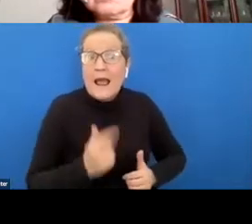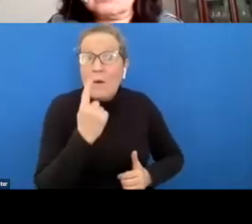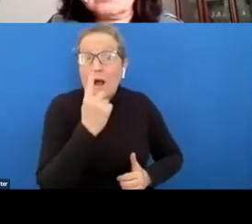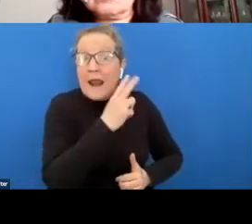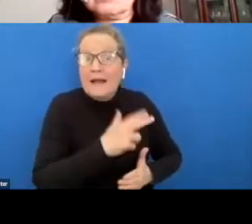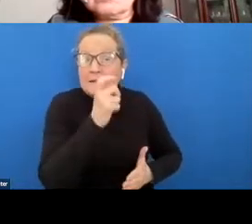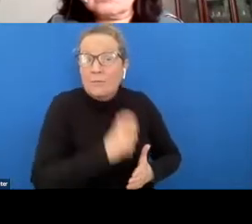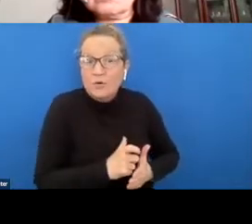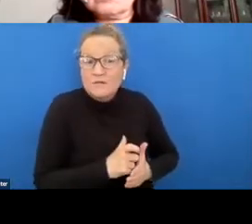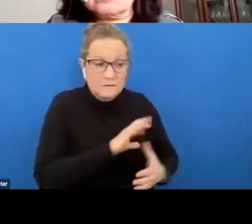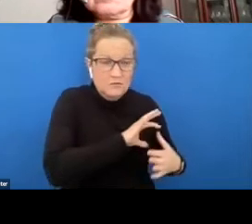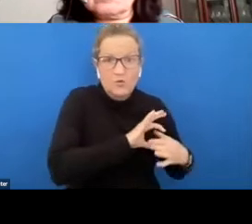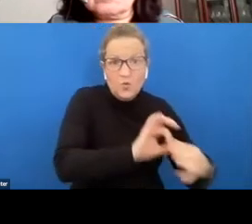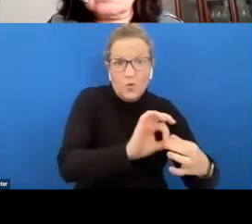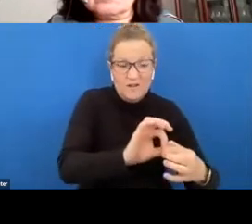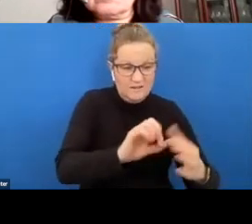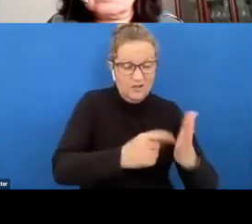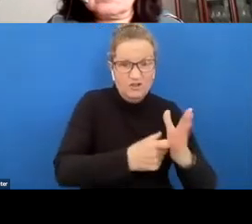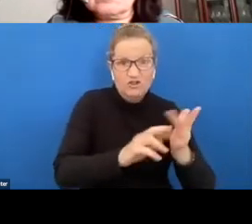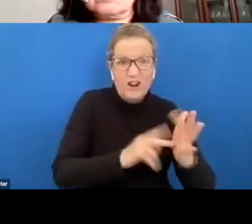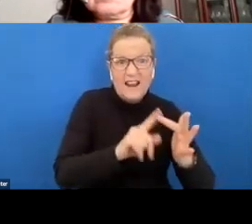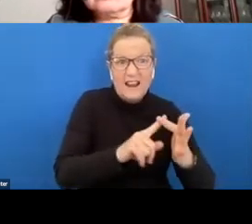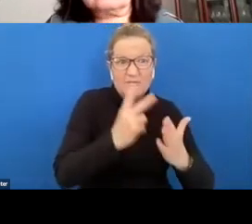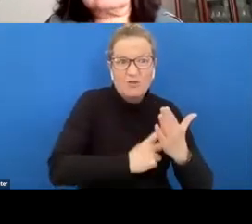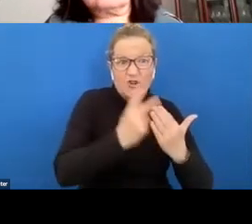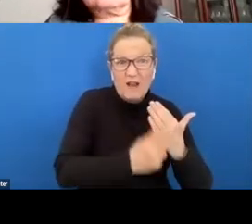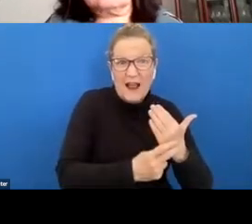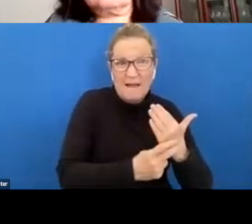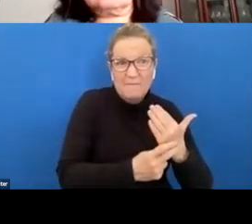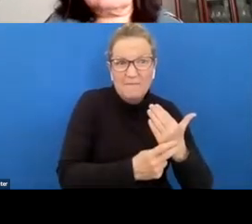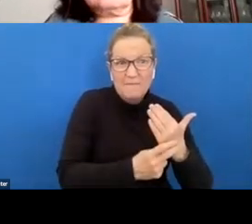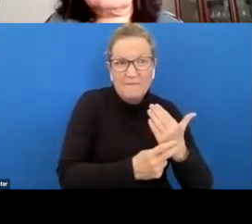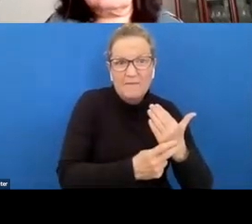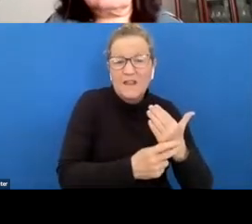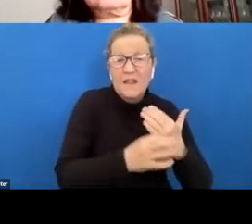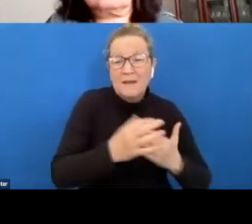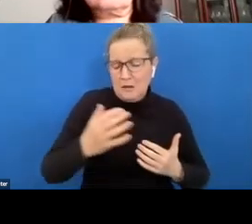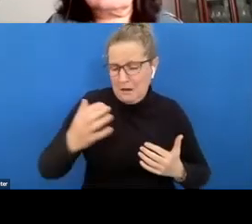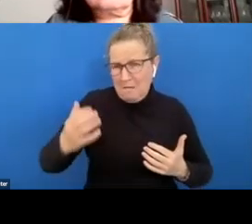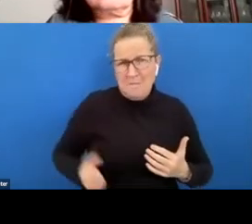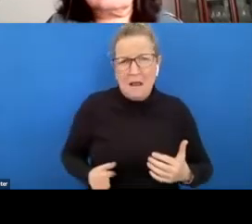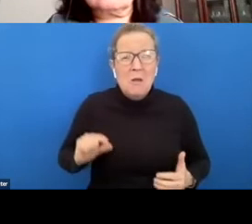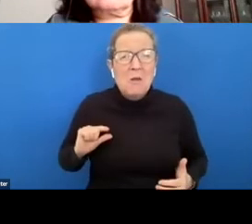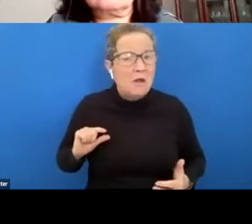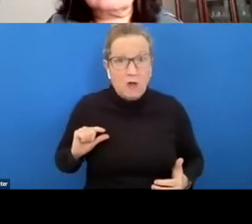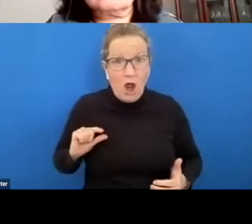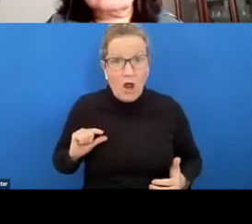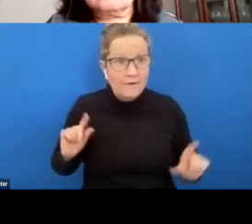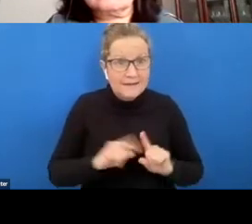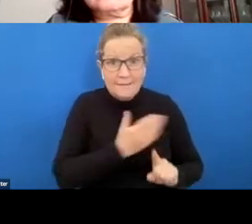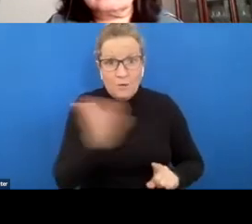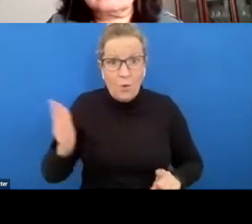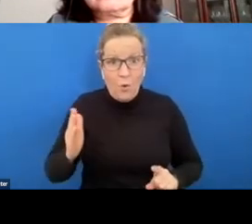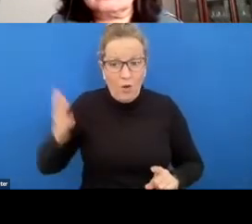a trainee program and getting but not getting paid super low wages getting paid the wages that we all get paid